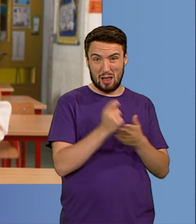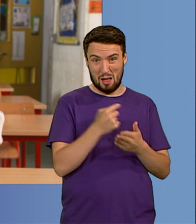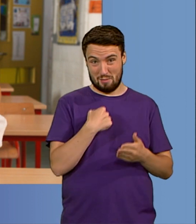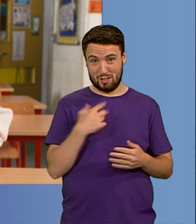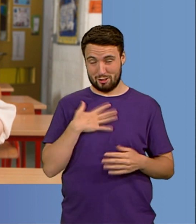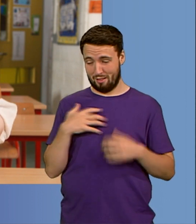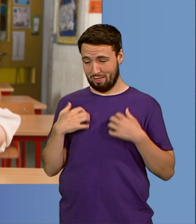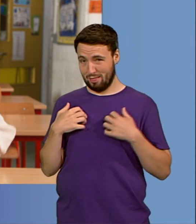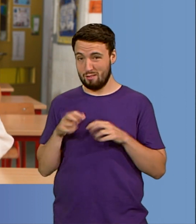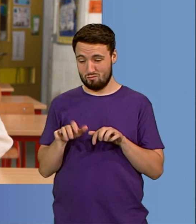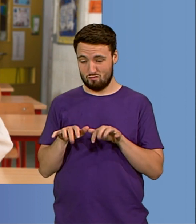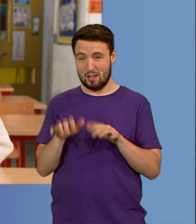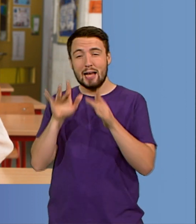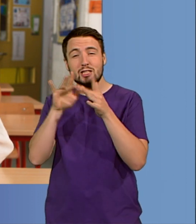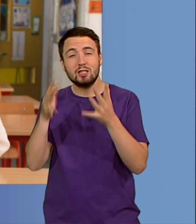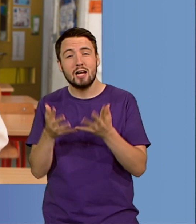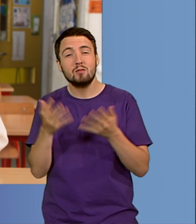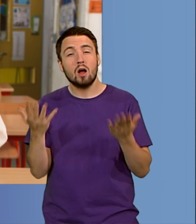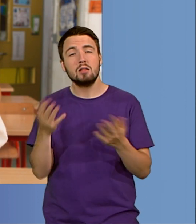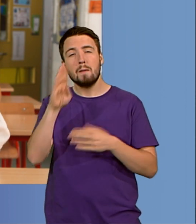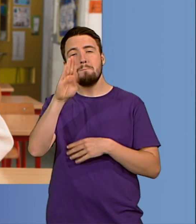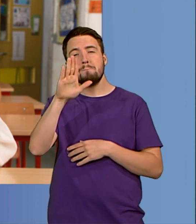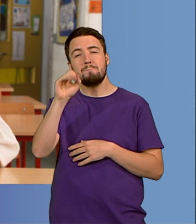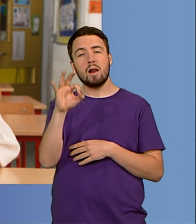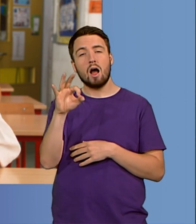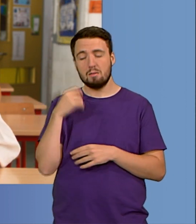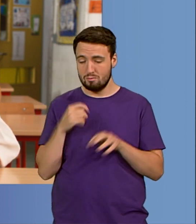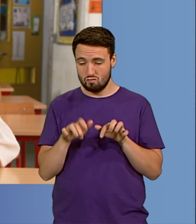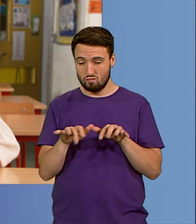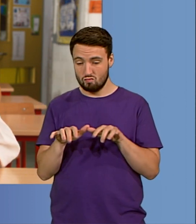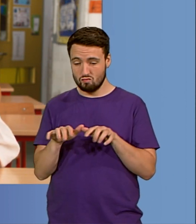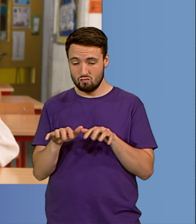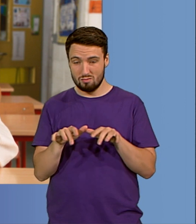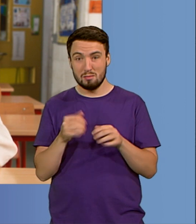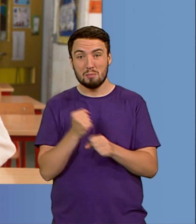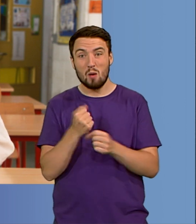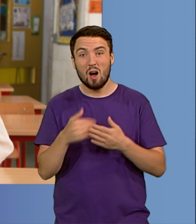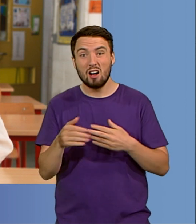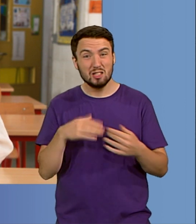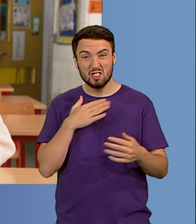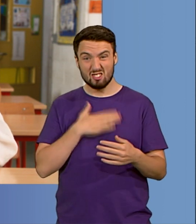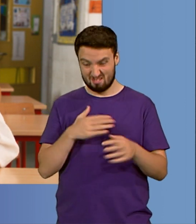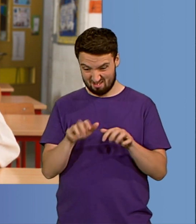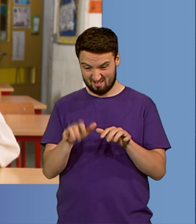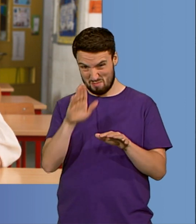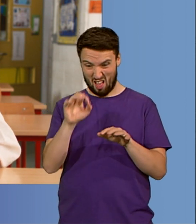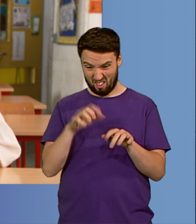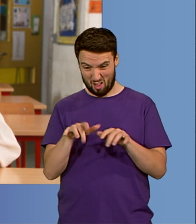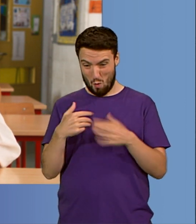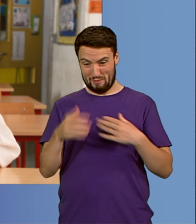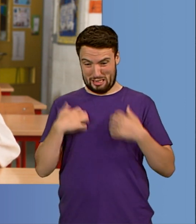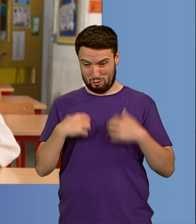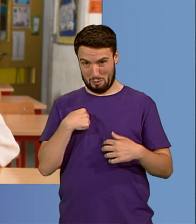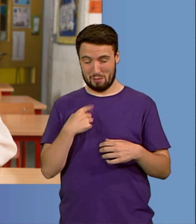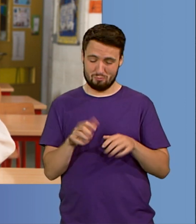space on the internet that is yours to write about the things that interest you. So I started writing about fashion